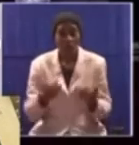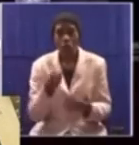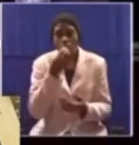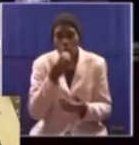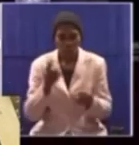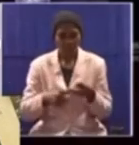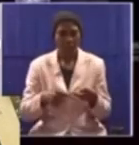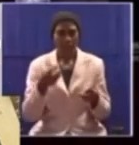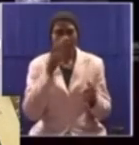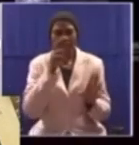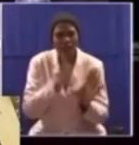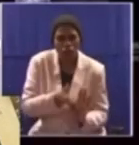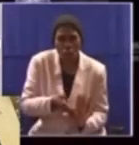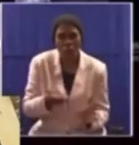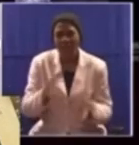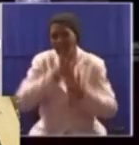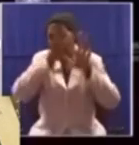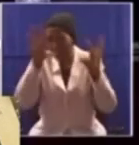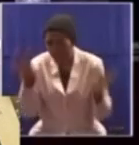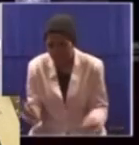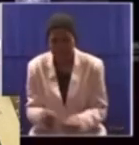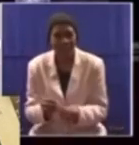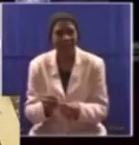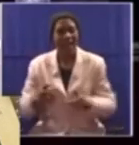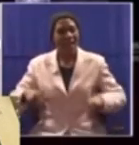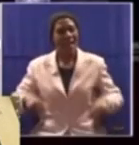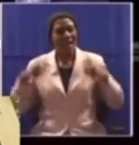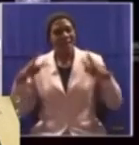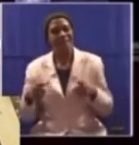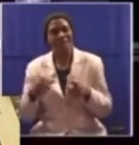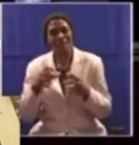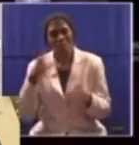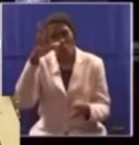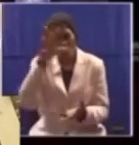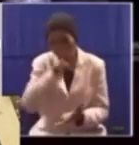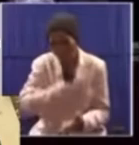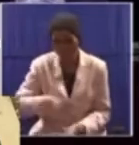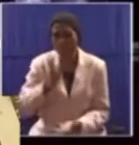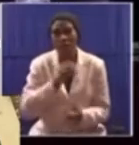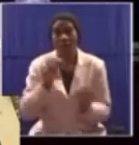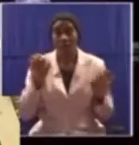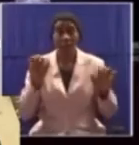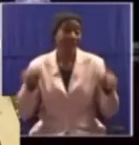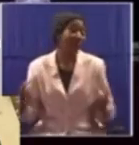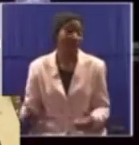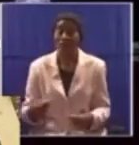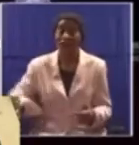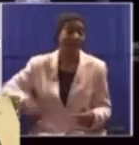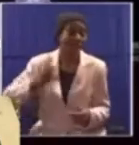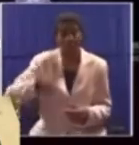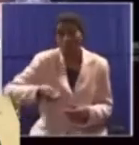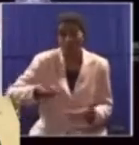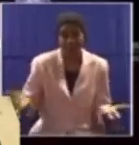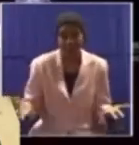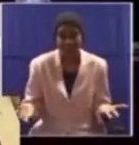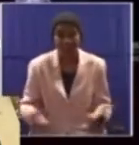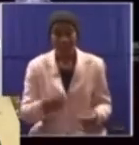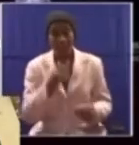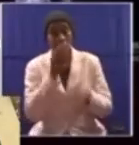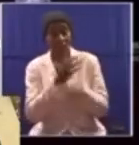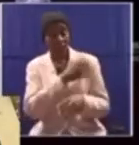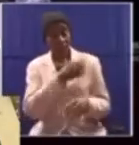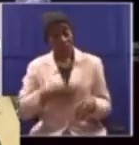petrol, everything, and the overall standard of living has become unaffordable for all. Mr.